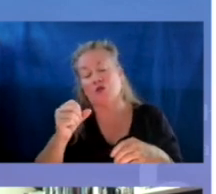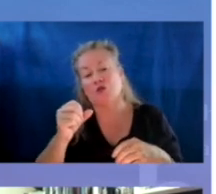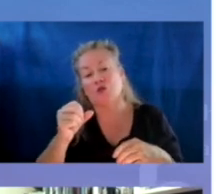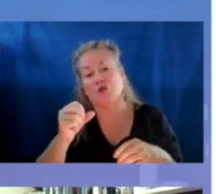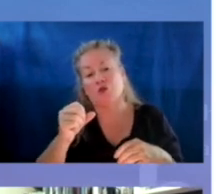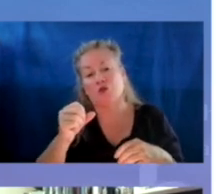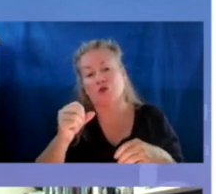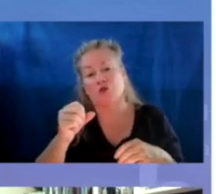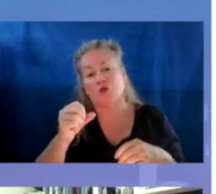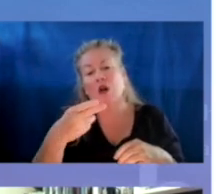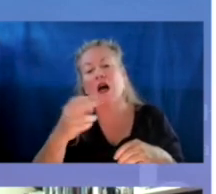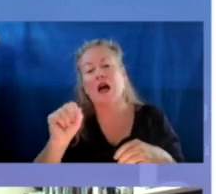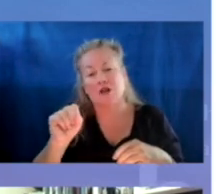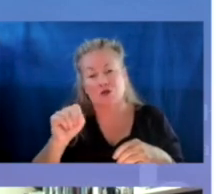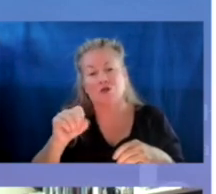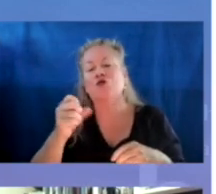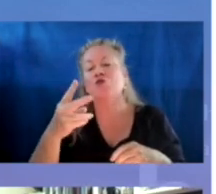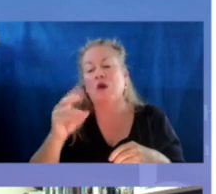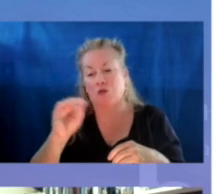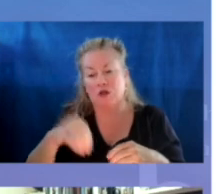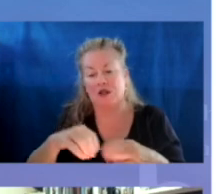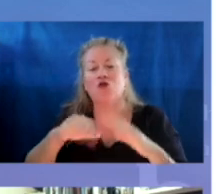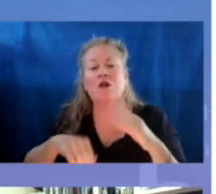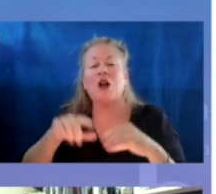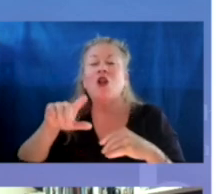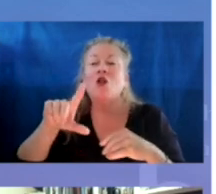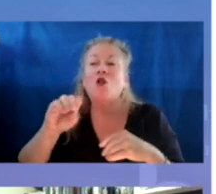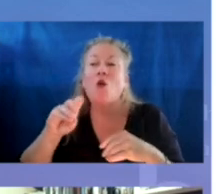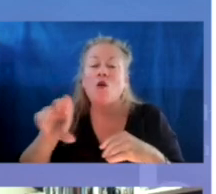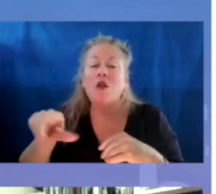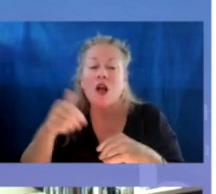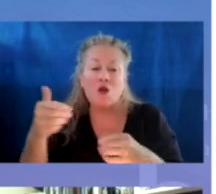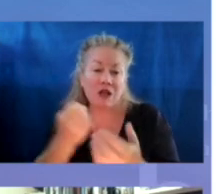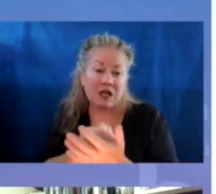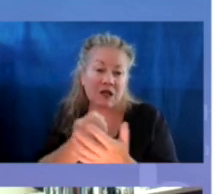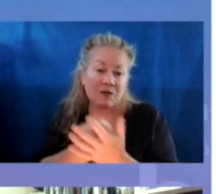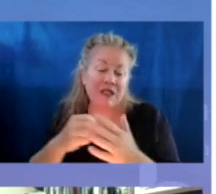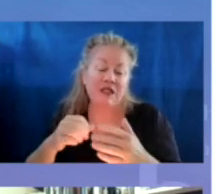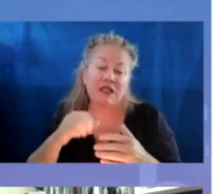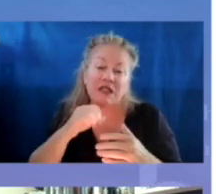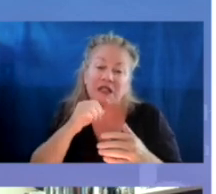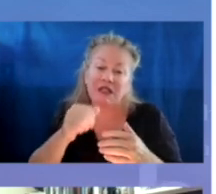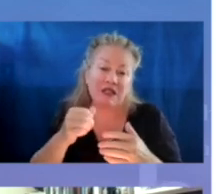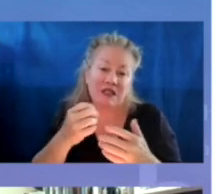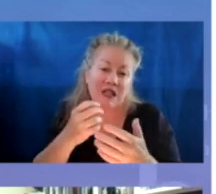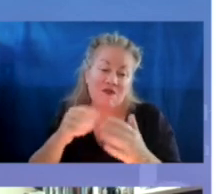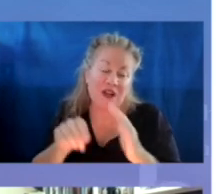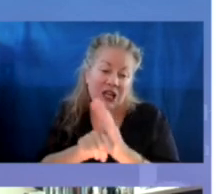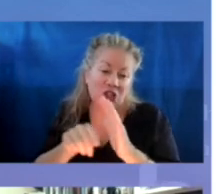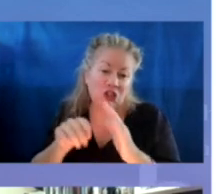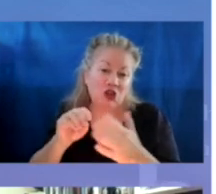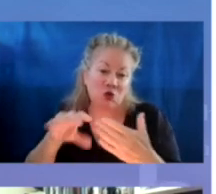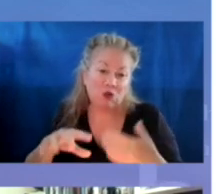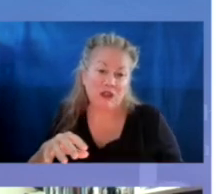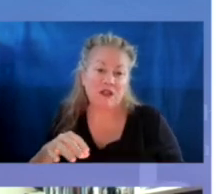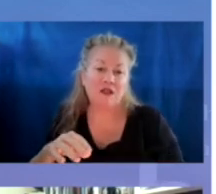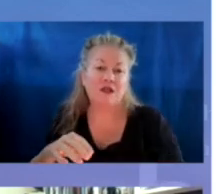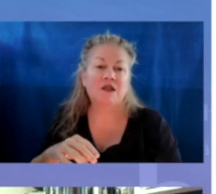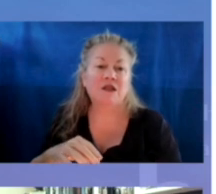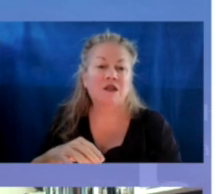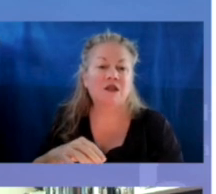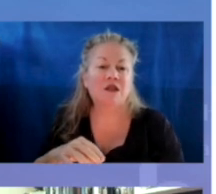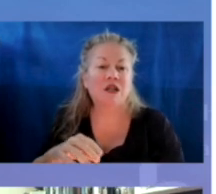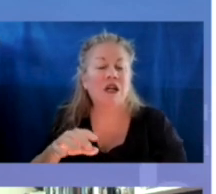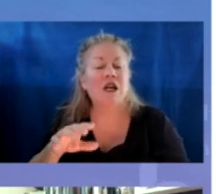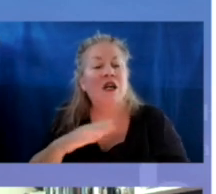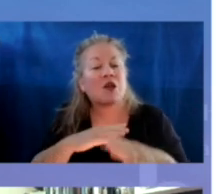rate that was 12 percentage points lower than other economically disadvantaged students. The barriers to enrollment, the